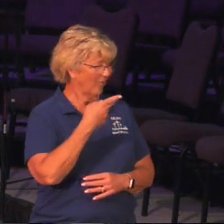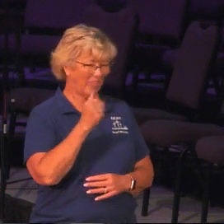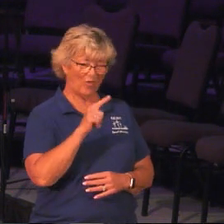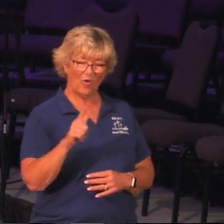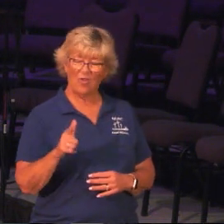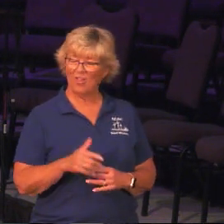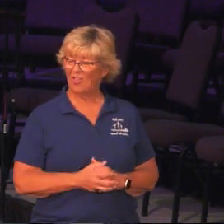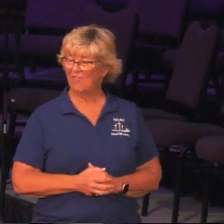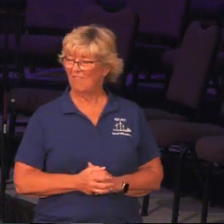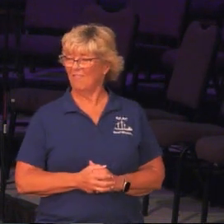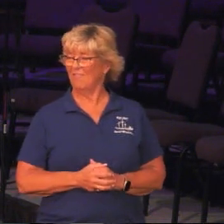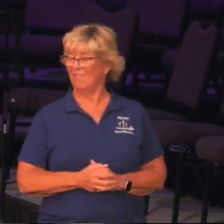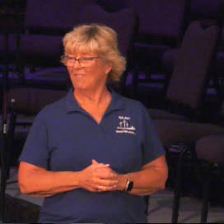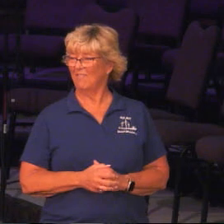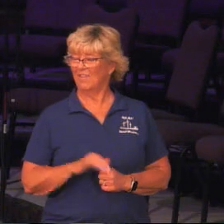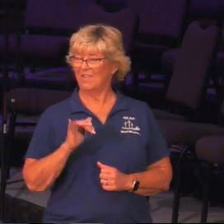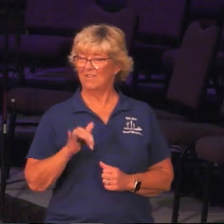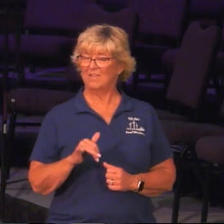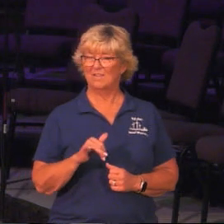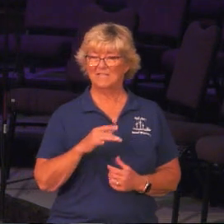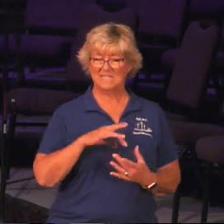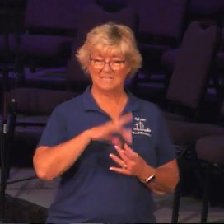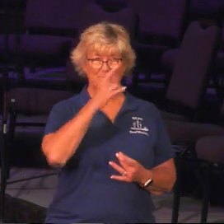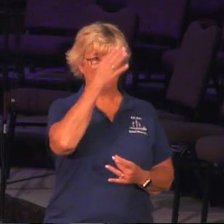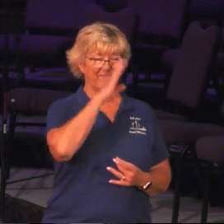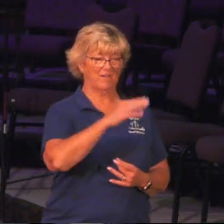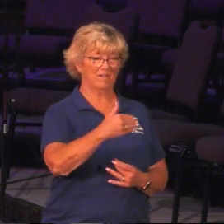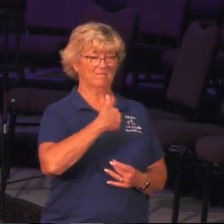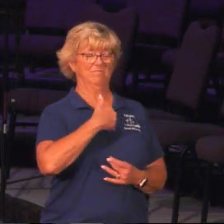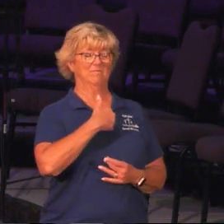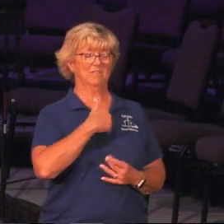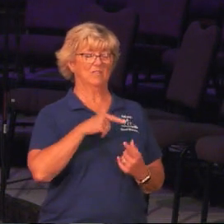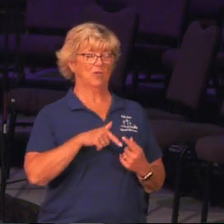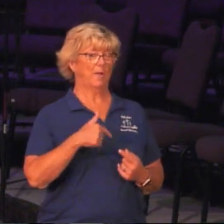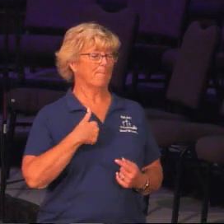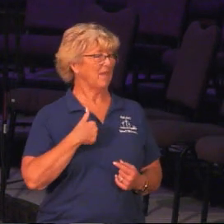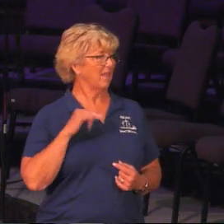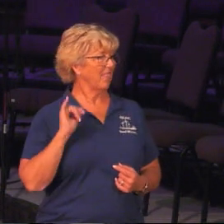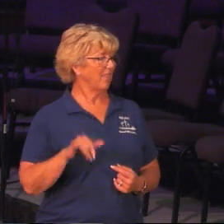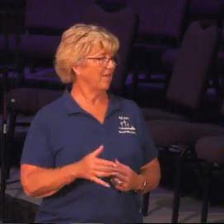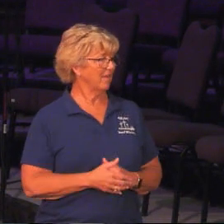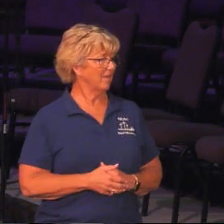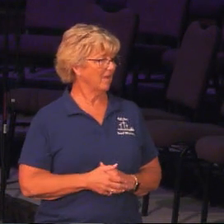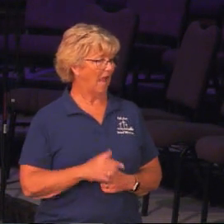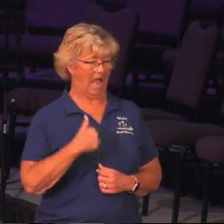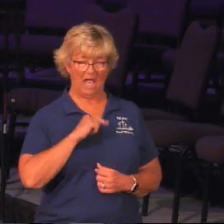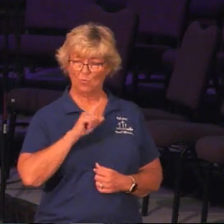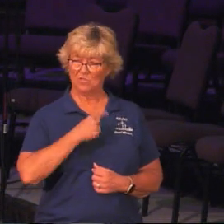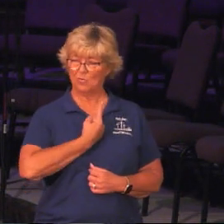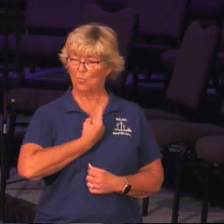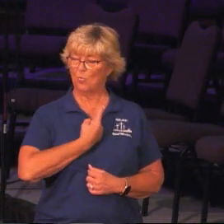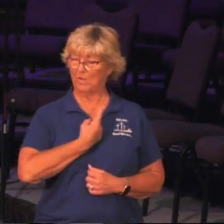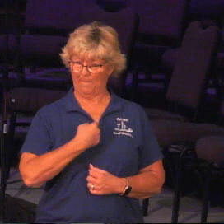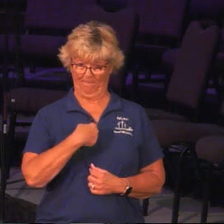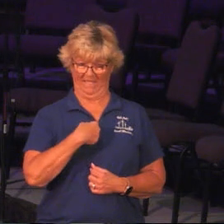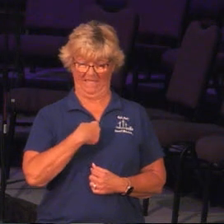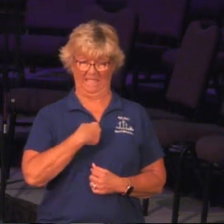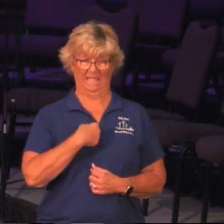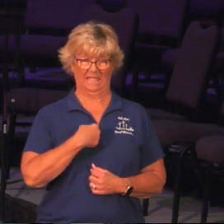You know, and it was then that the Spirit of God revealed to me that I was the one, me,